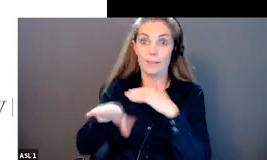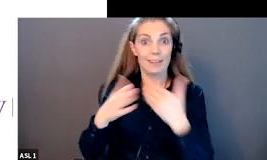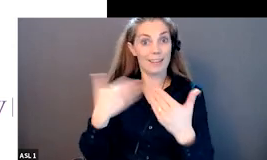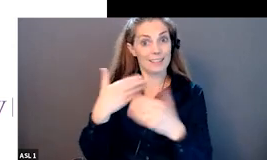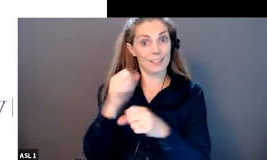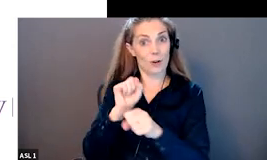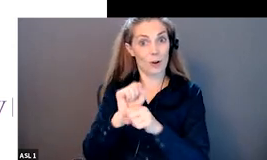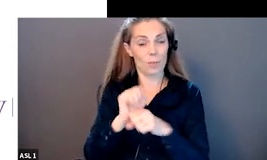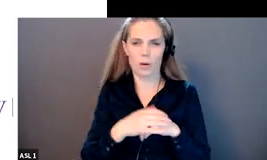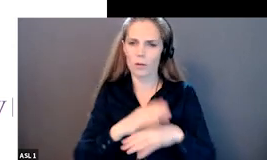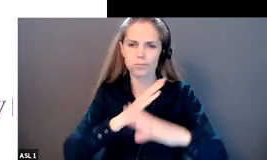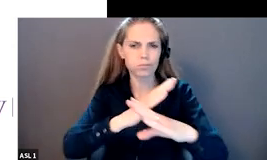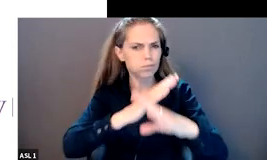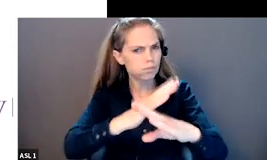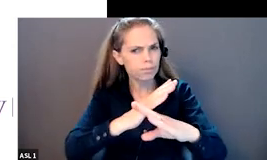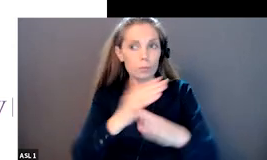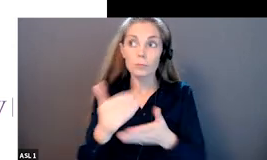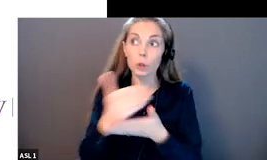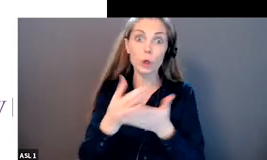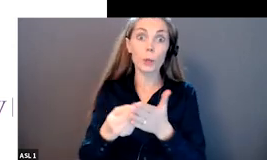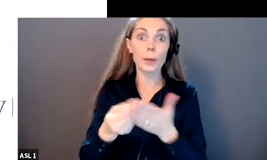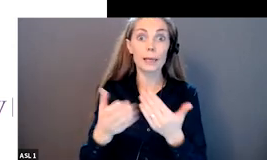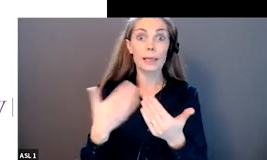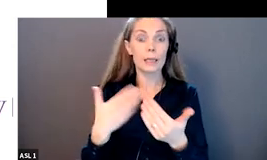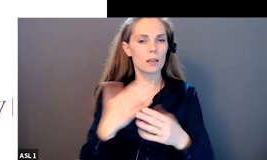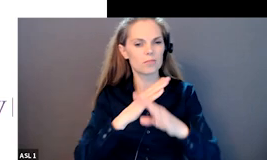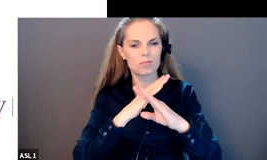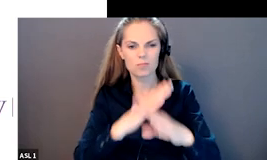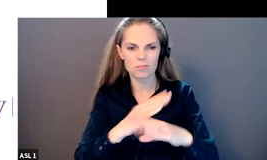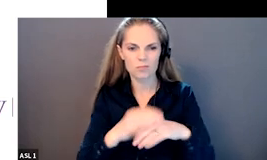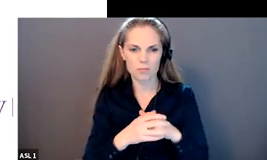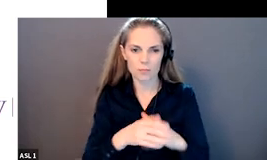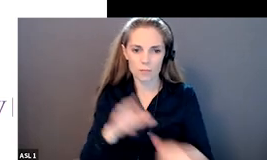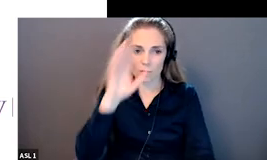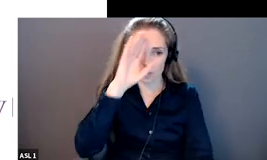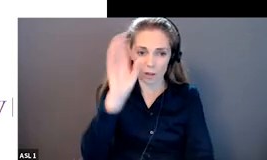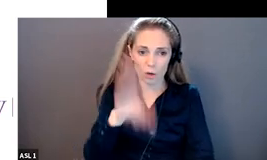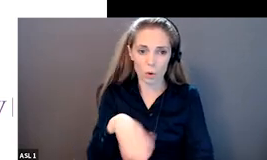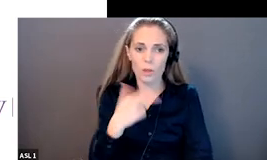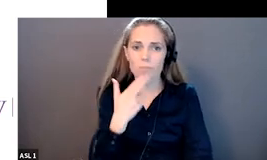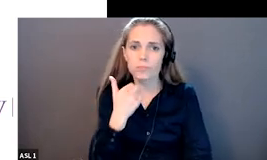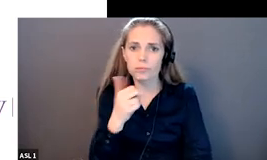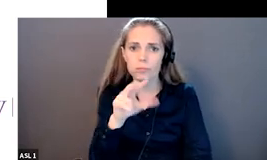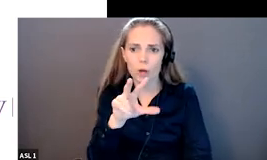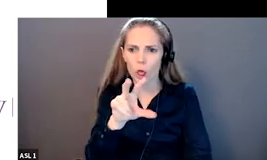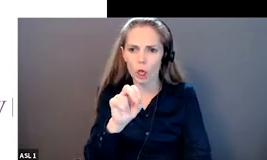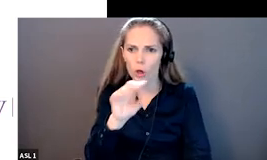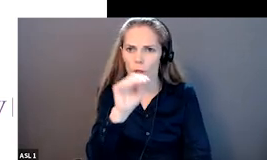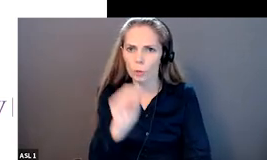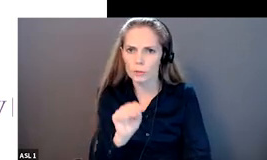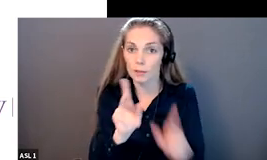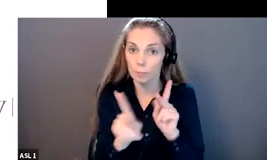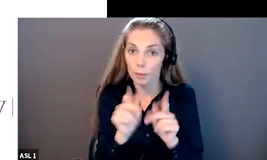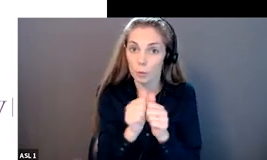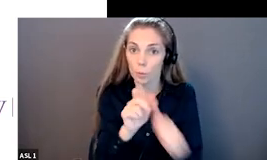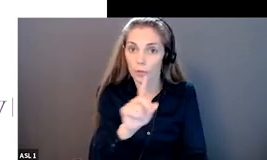49 of people with disabilities age 25 to 64 are employed they we are more